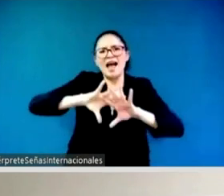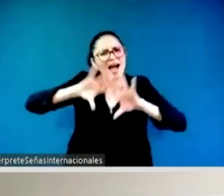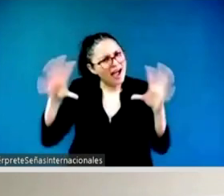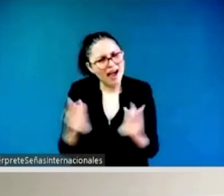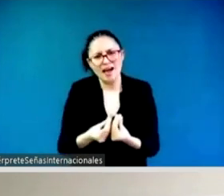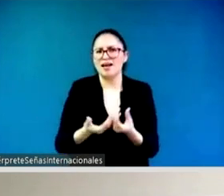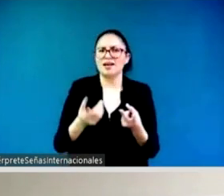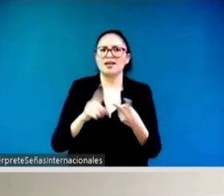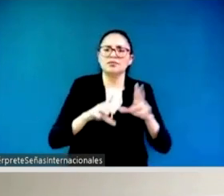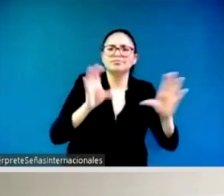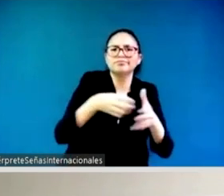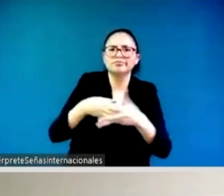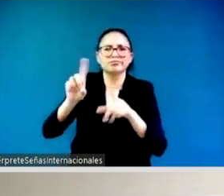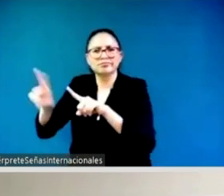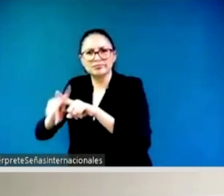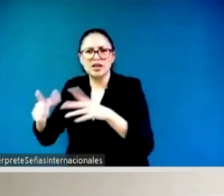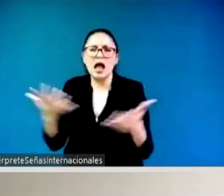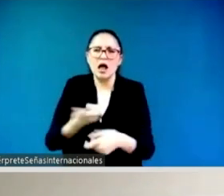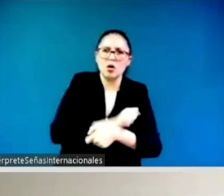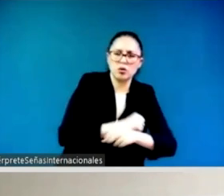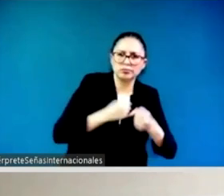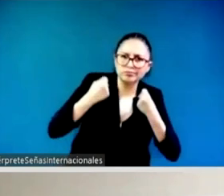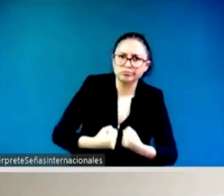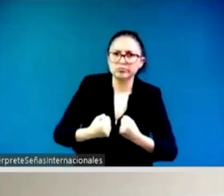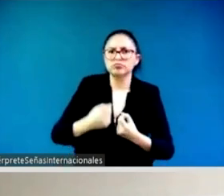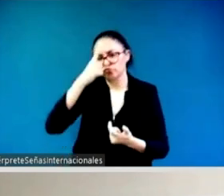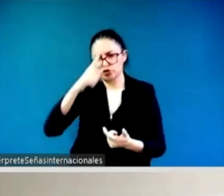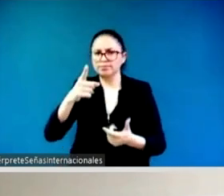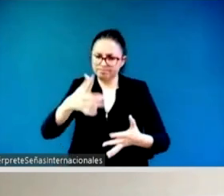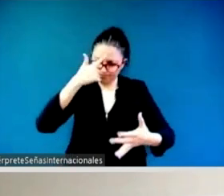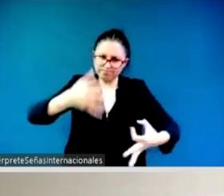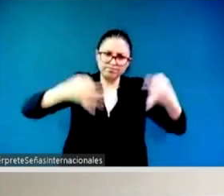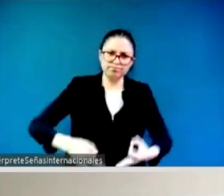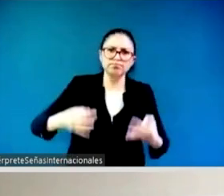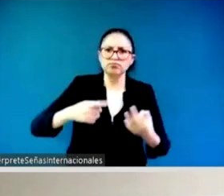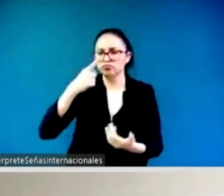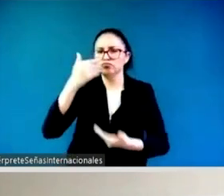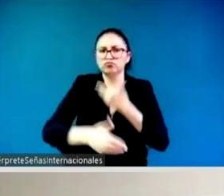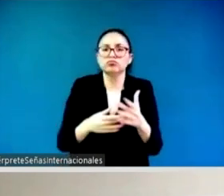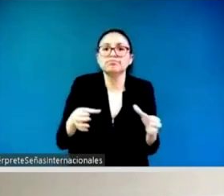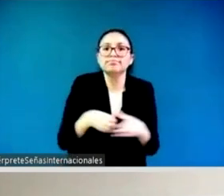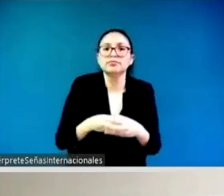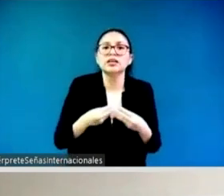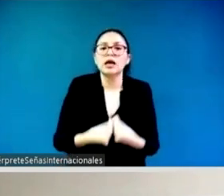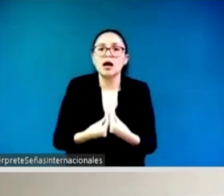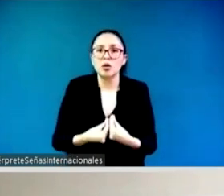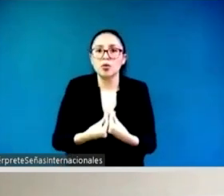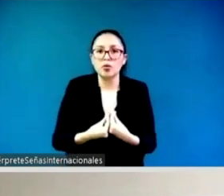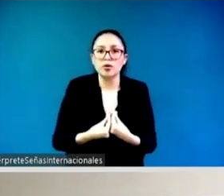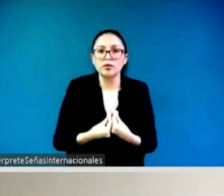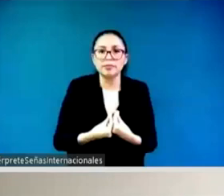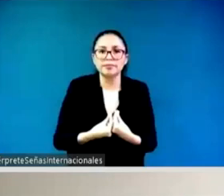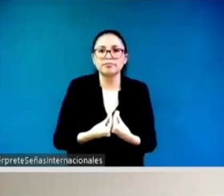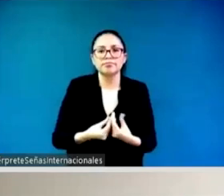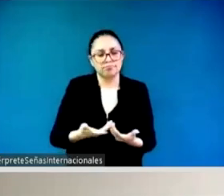be as the uh president of a women um united nations have said in